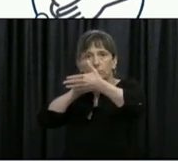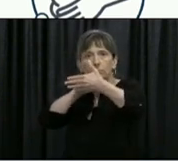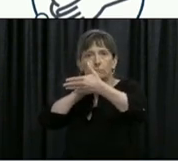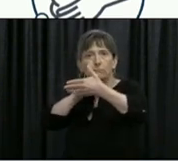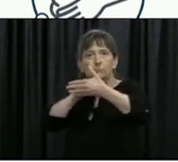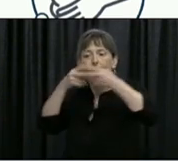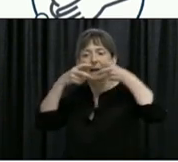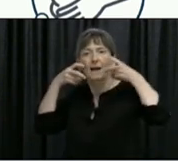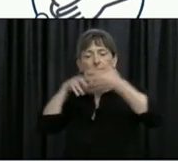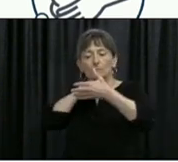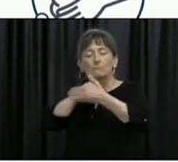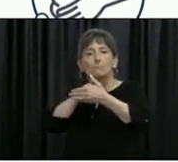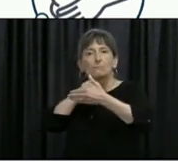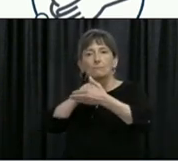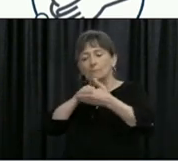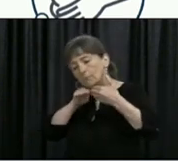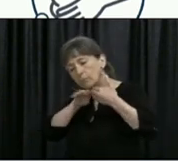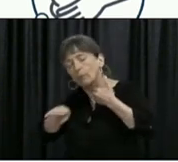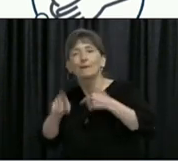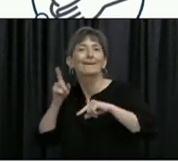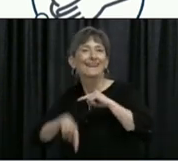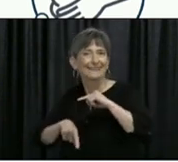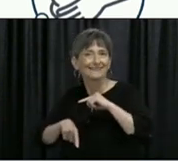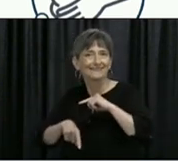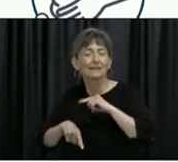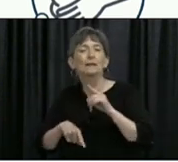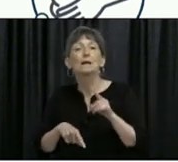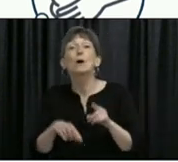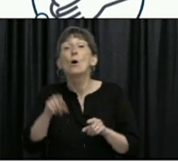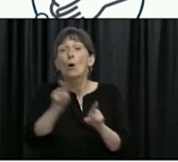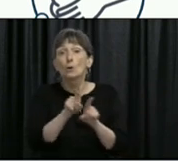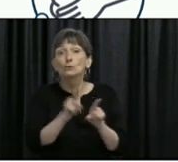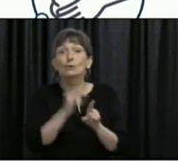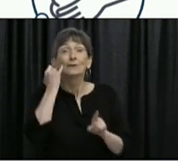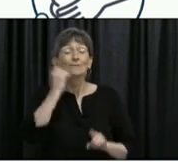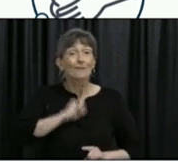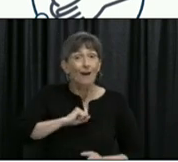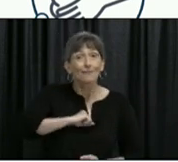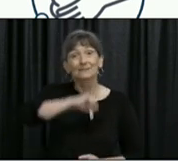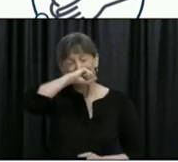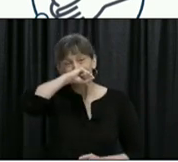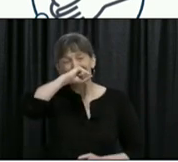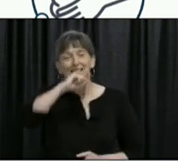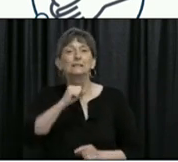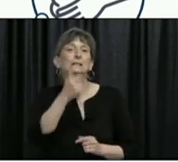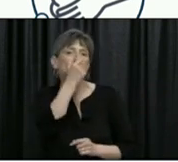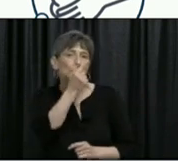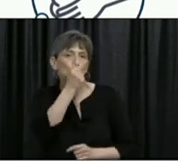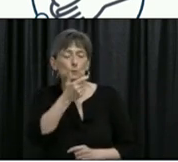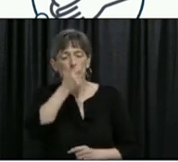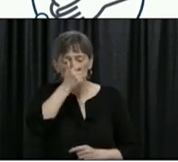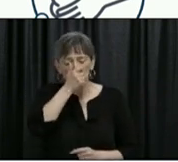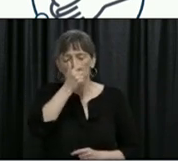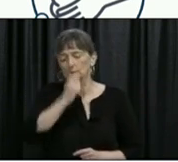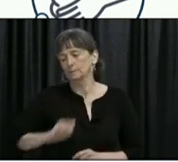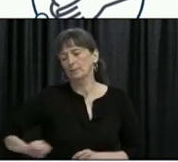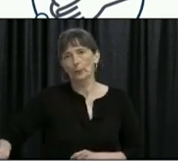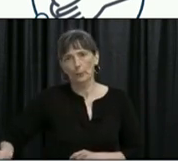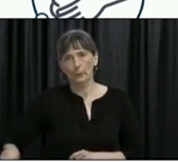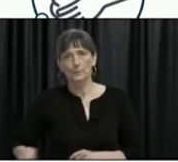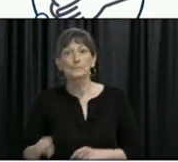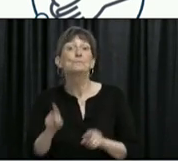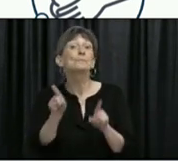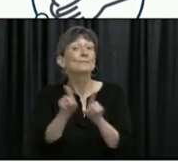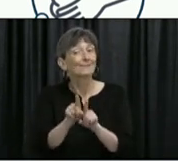Coughing and sneezing into your elbow or tissue will also help prevent your droplets from spreading to others. And proper hygiene such as